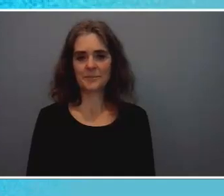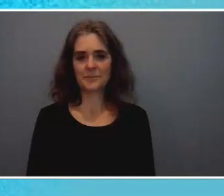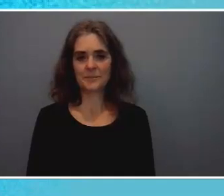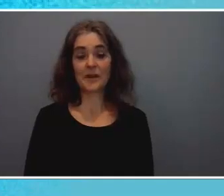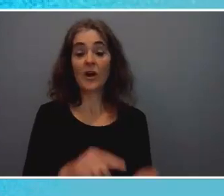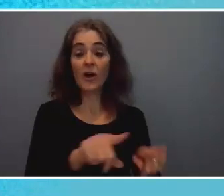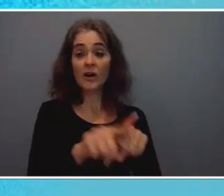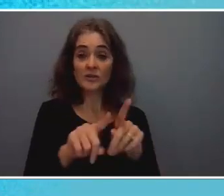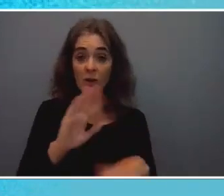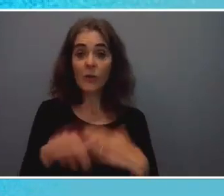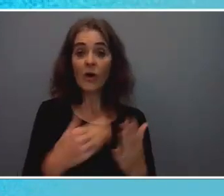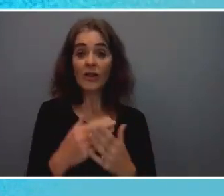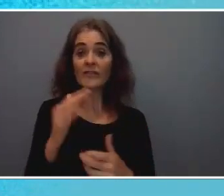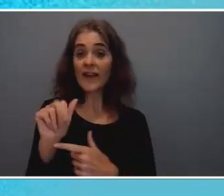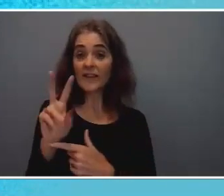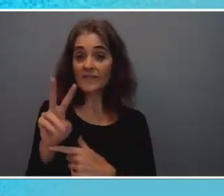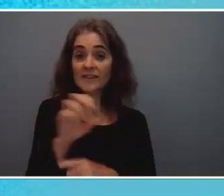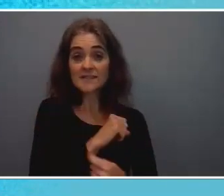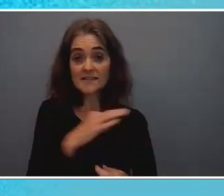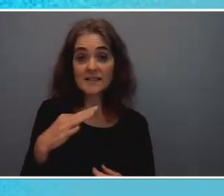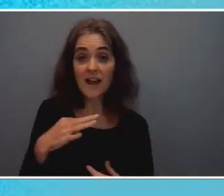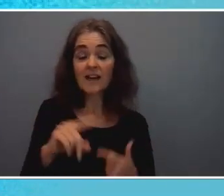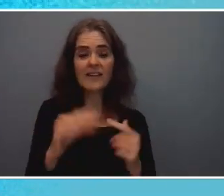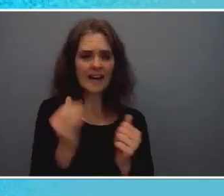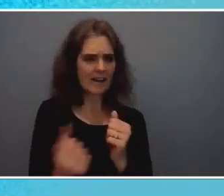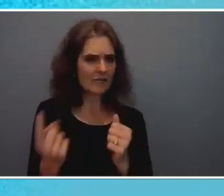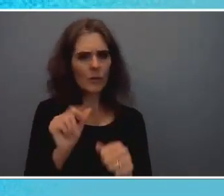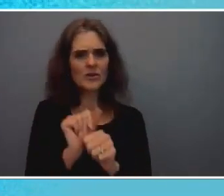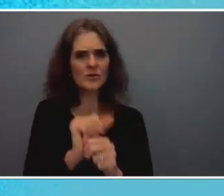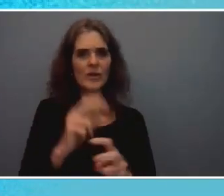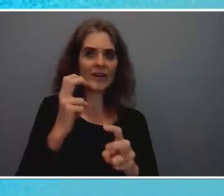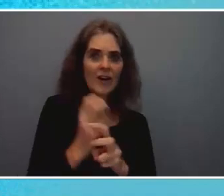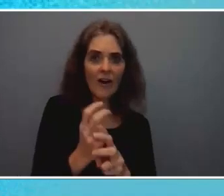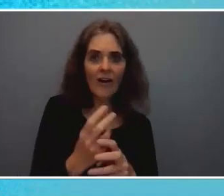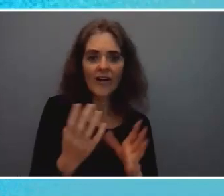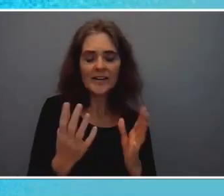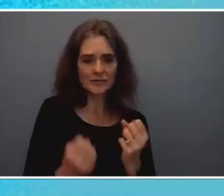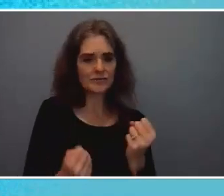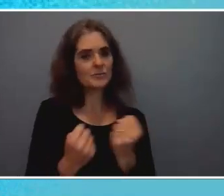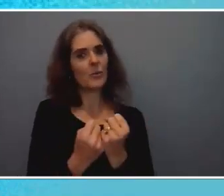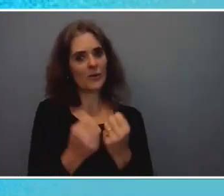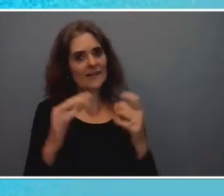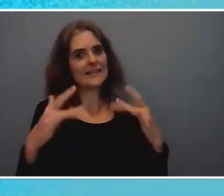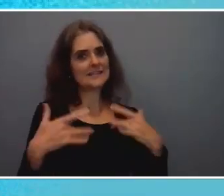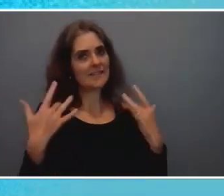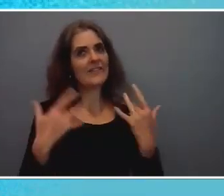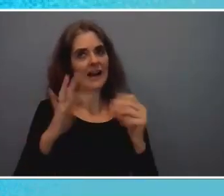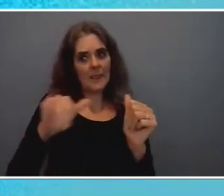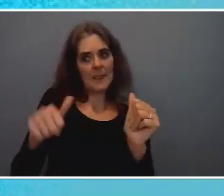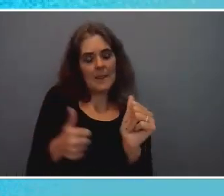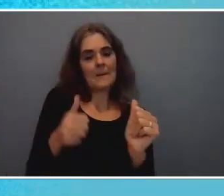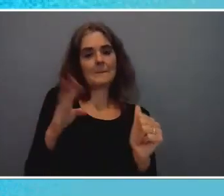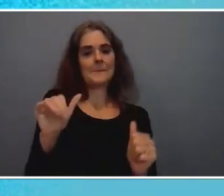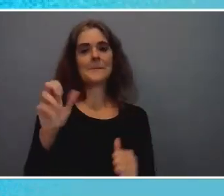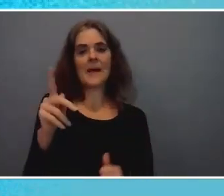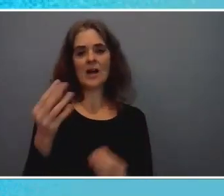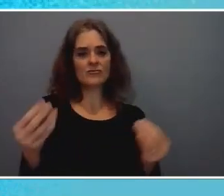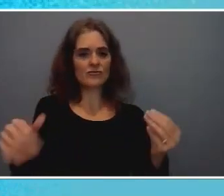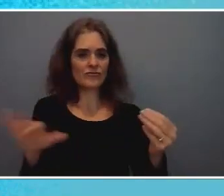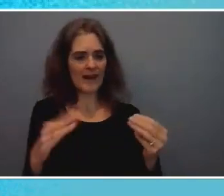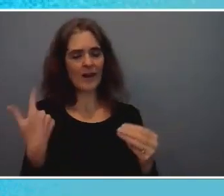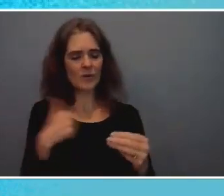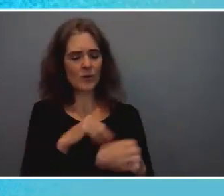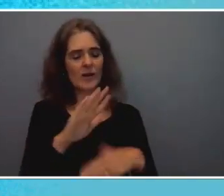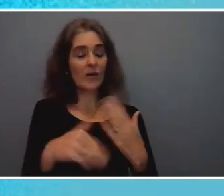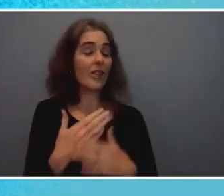AV staff and everybody who really is working hard to make this event possible in the background I know we all appreciate in our